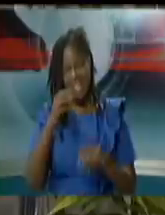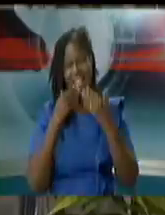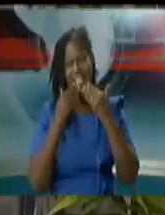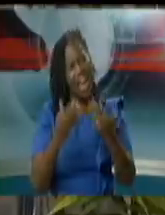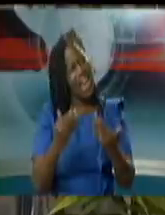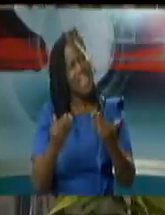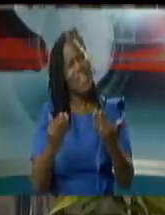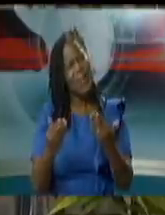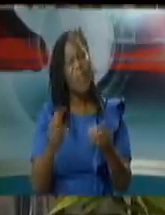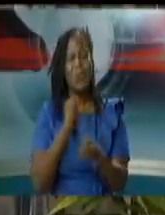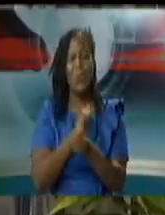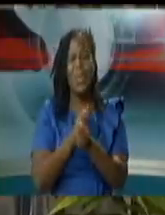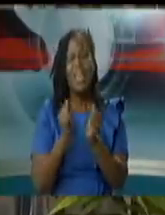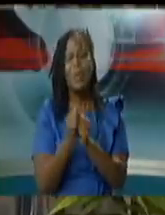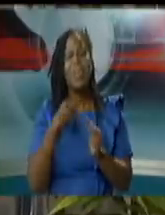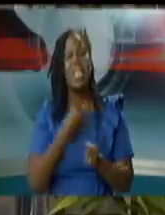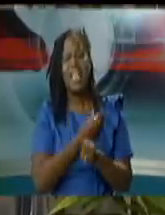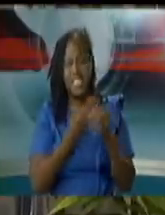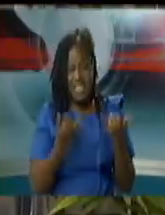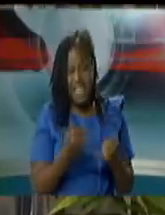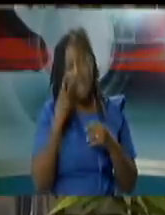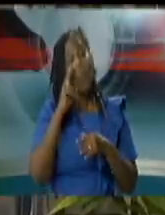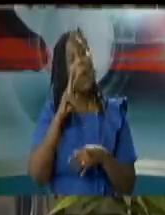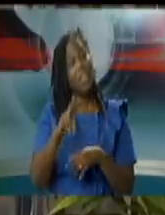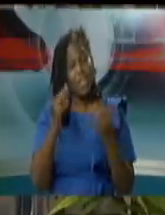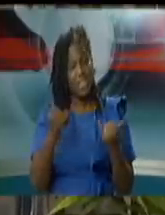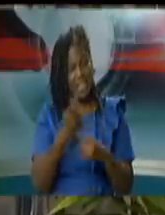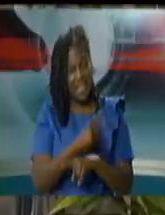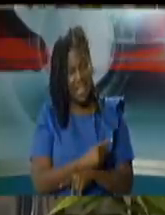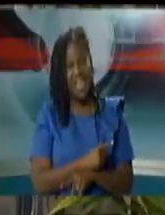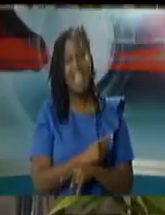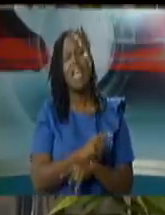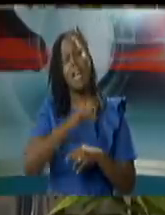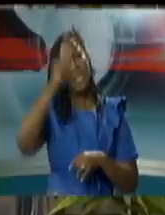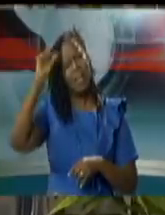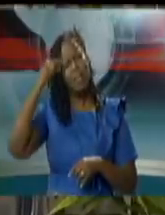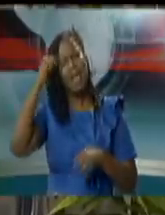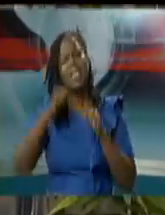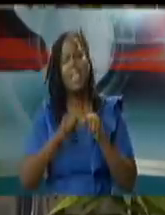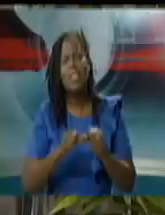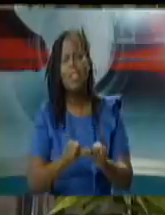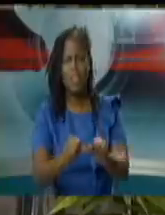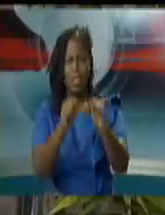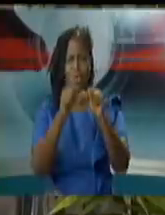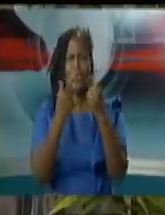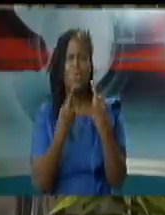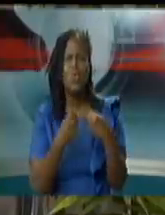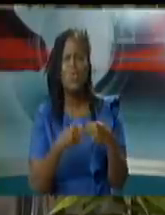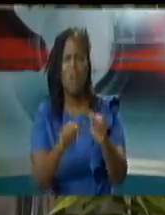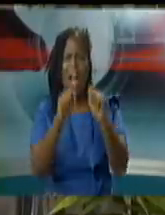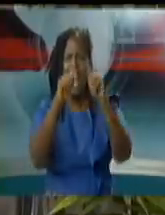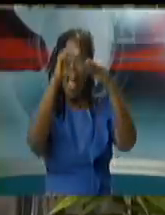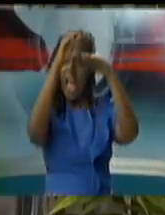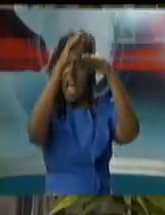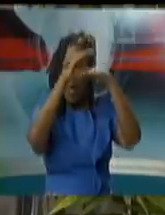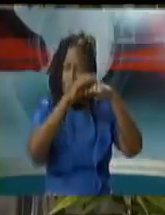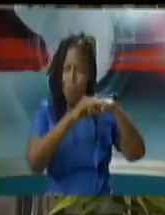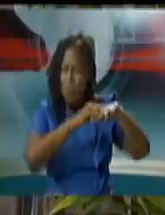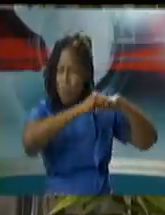continues its efforts to flatten the curve and beat kobe 19 stay home stay safe may god bless